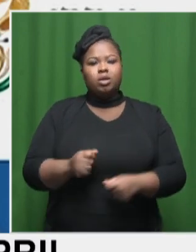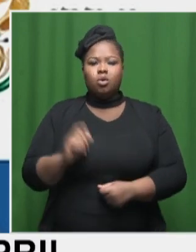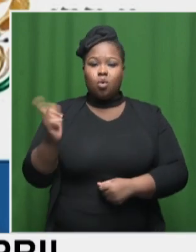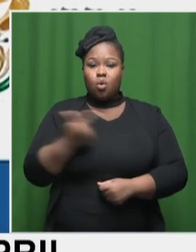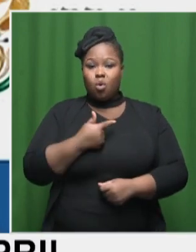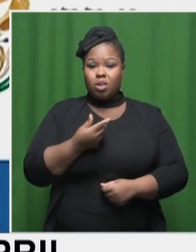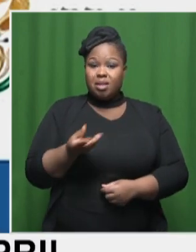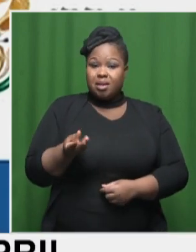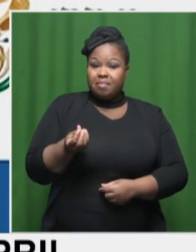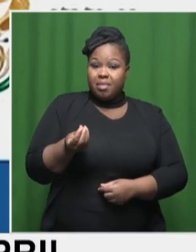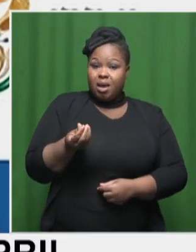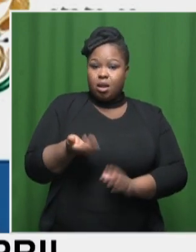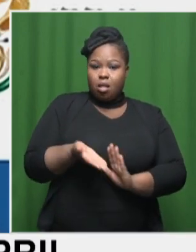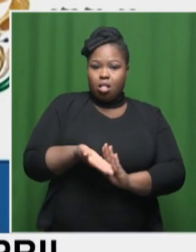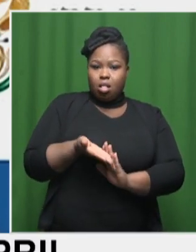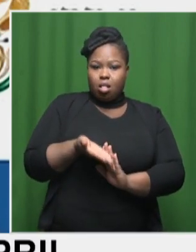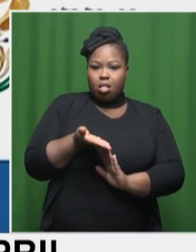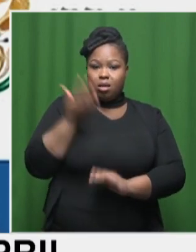Thank